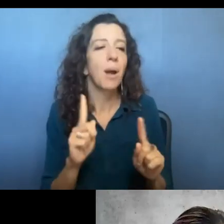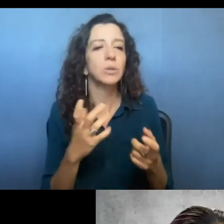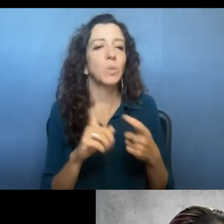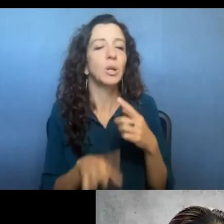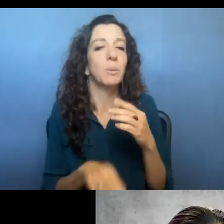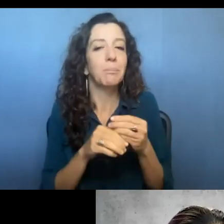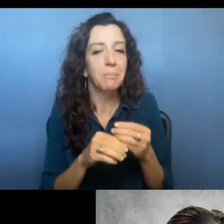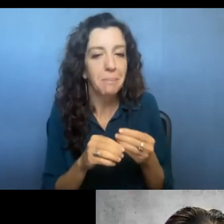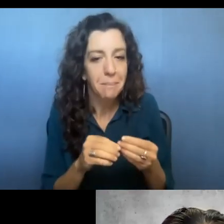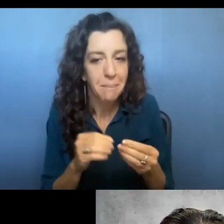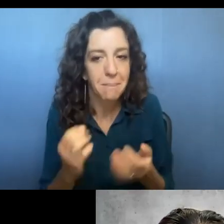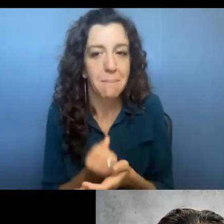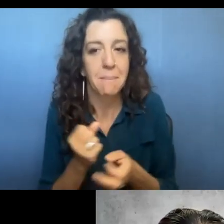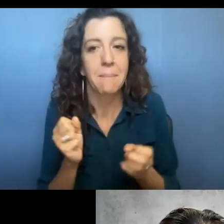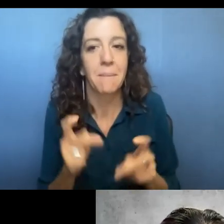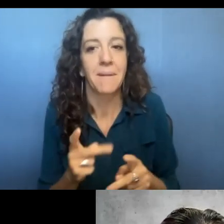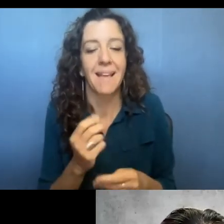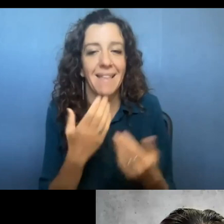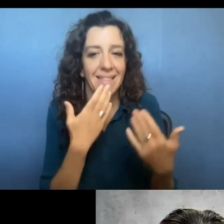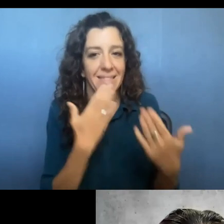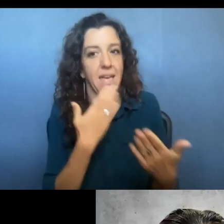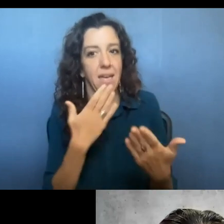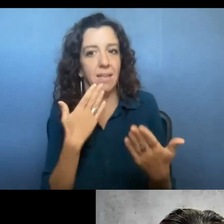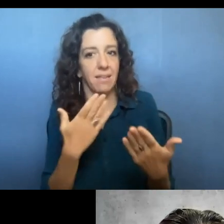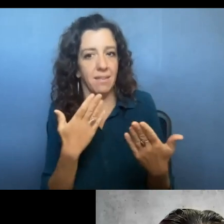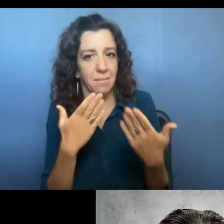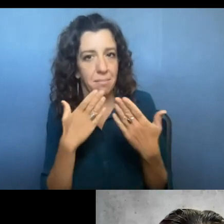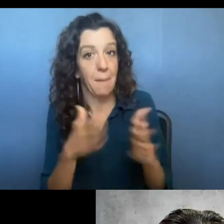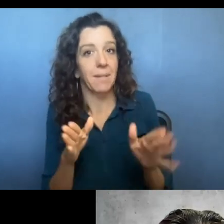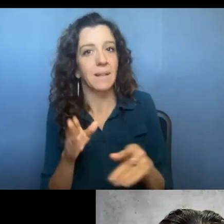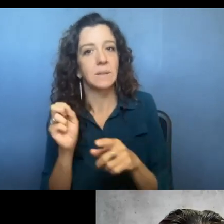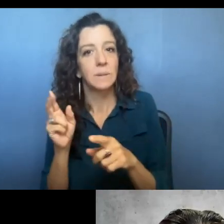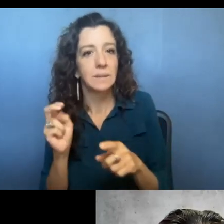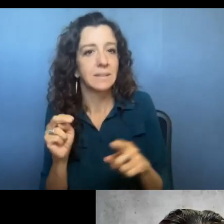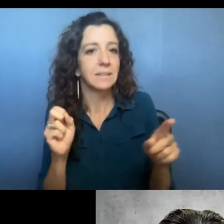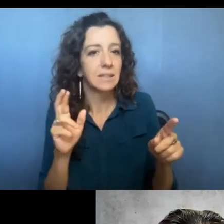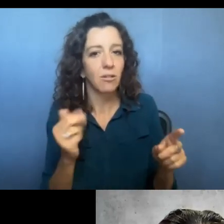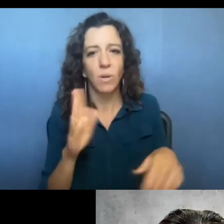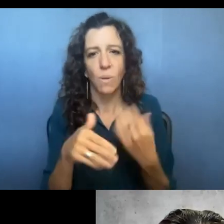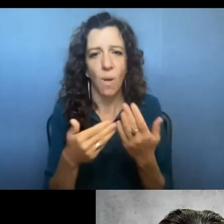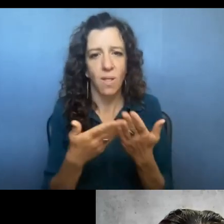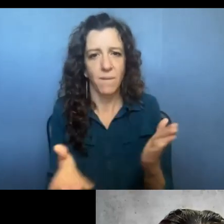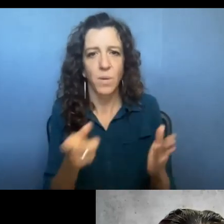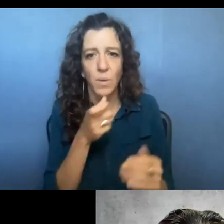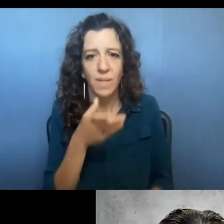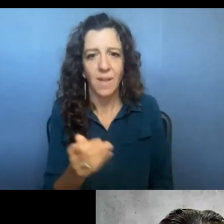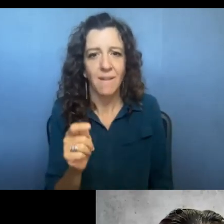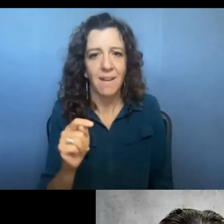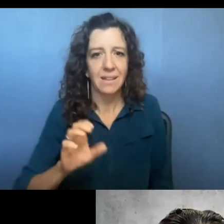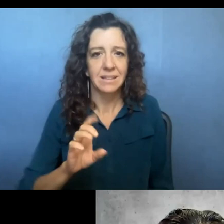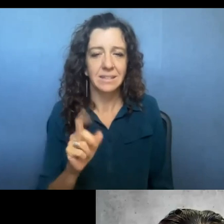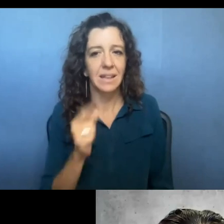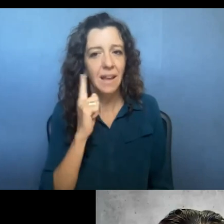on and take this opportunity to publicly thank susan sarah all of you the team at cda for